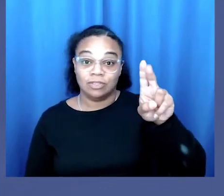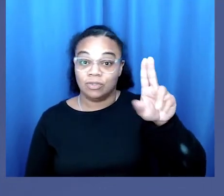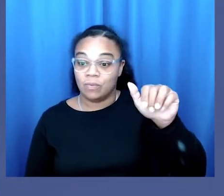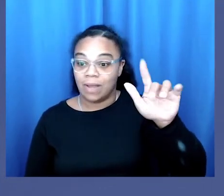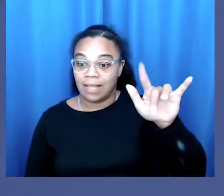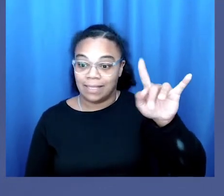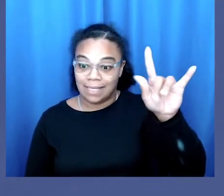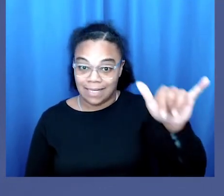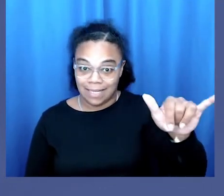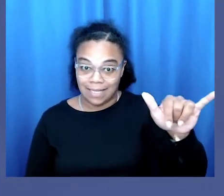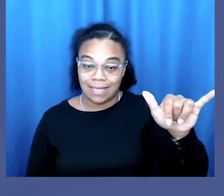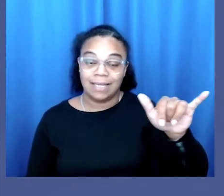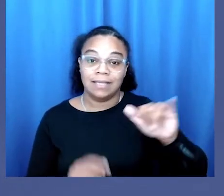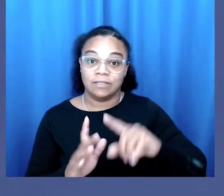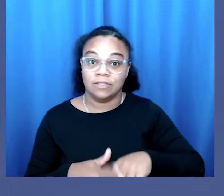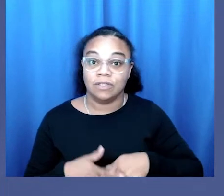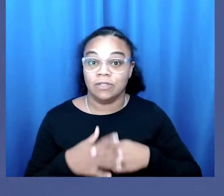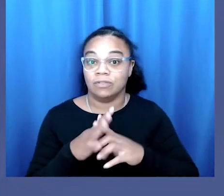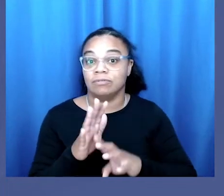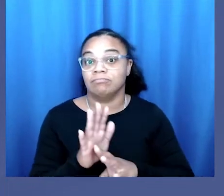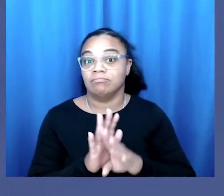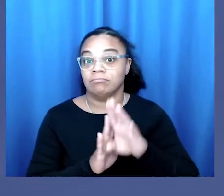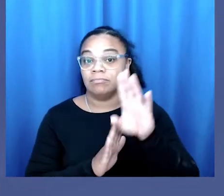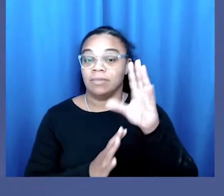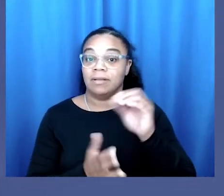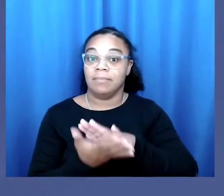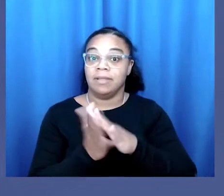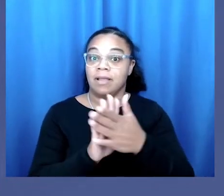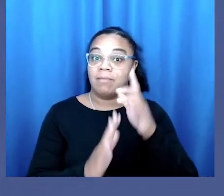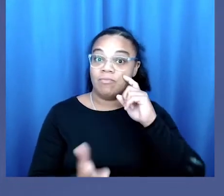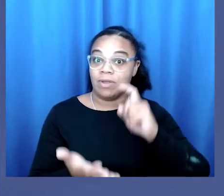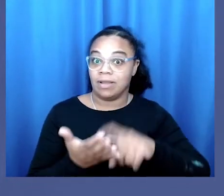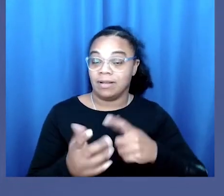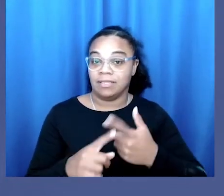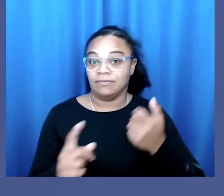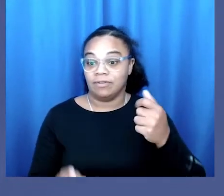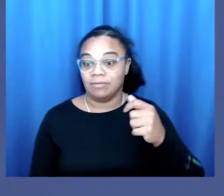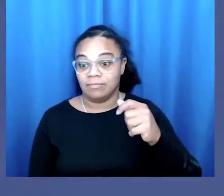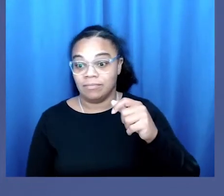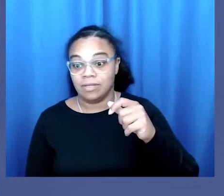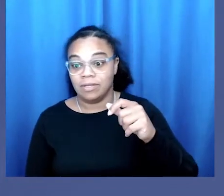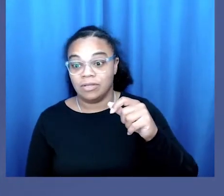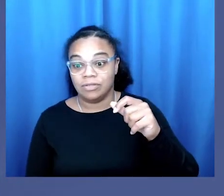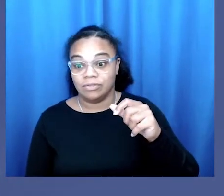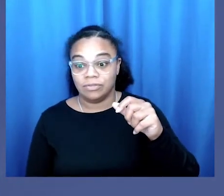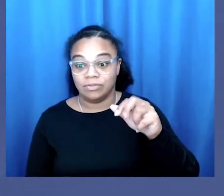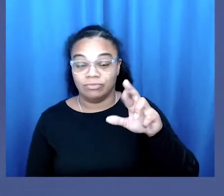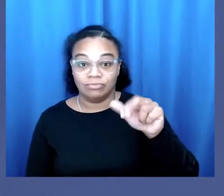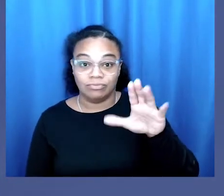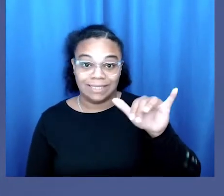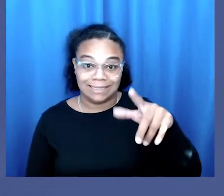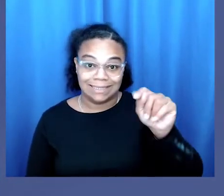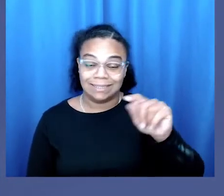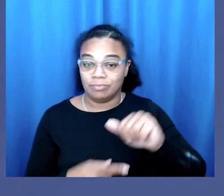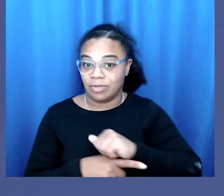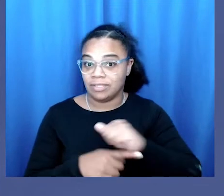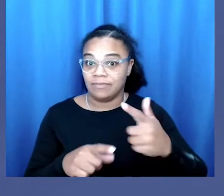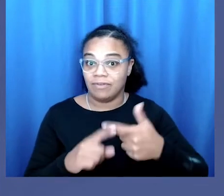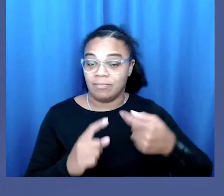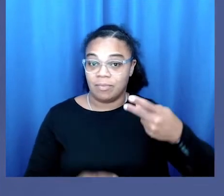and becomes recognized in the severance of the erotic from racist practice from the pornographic